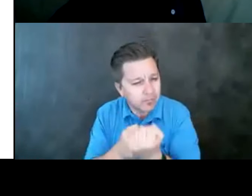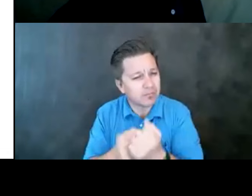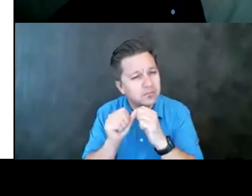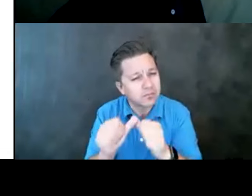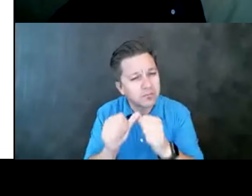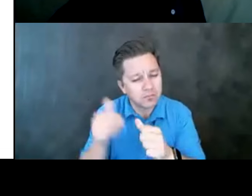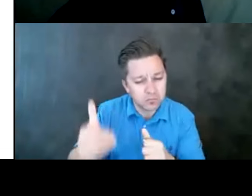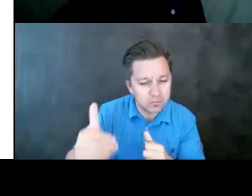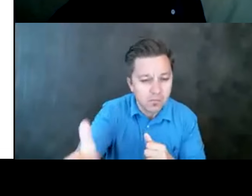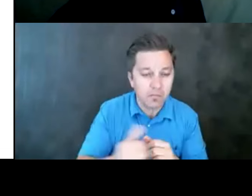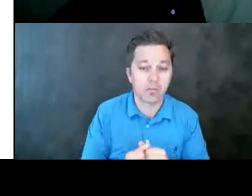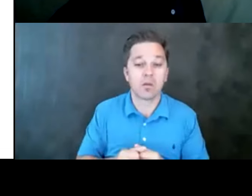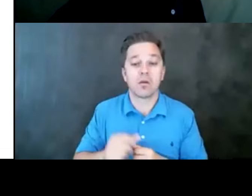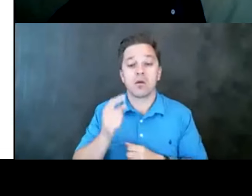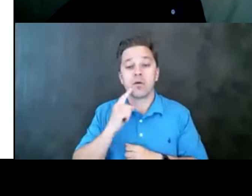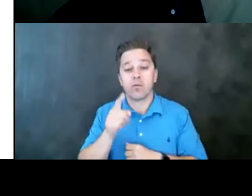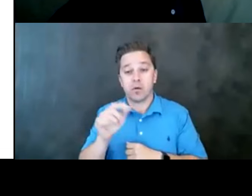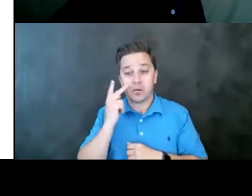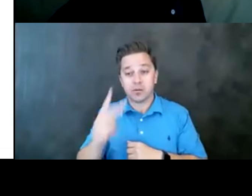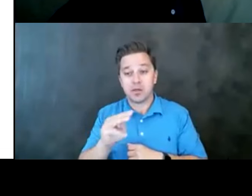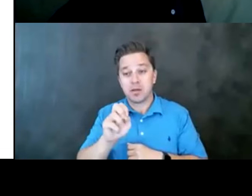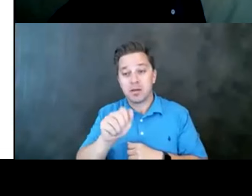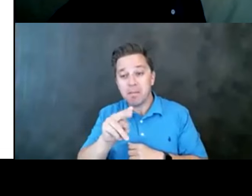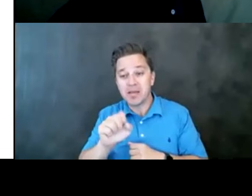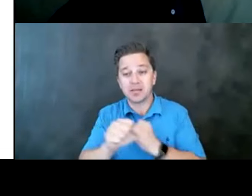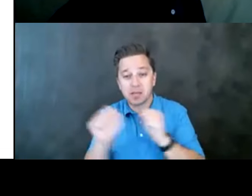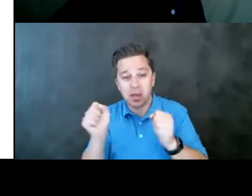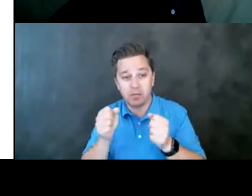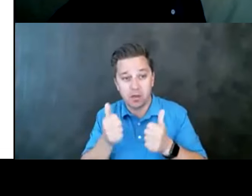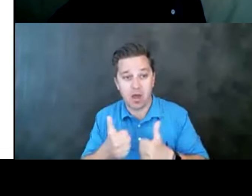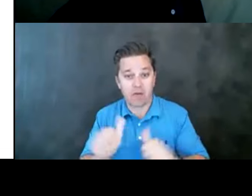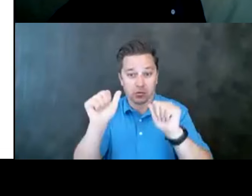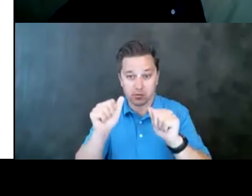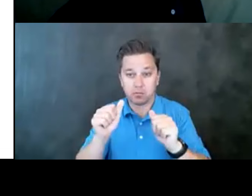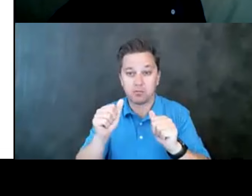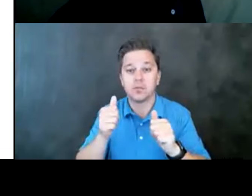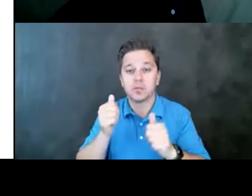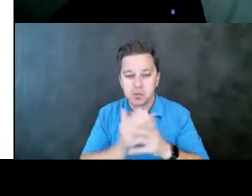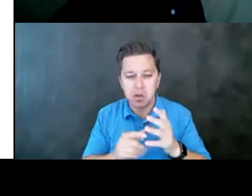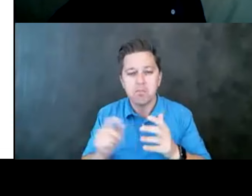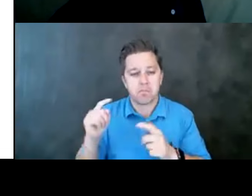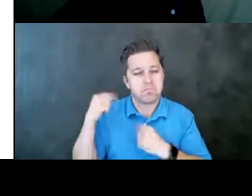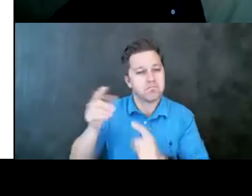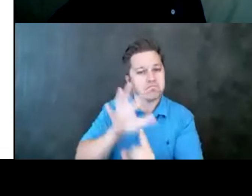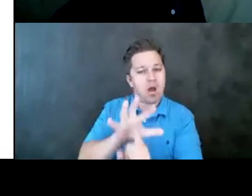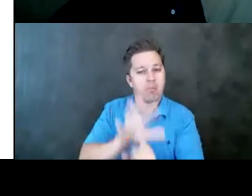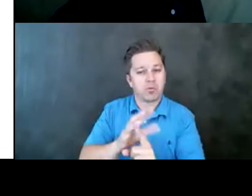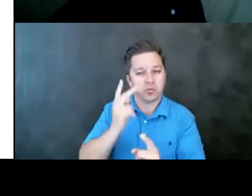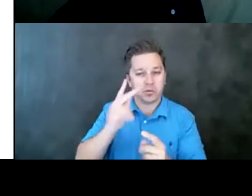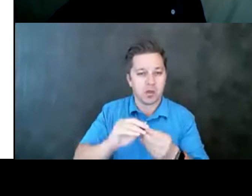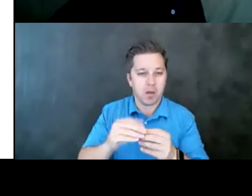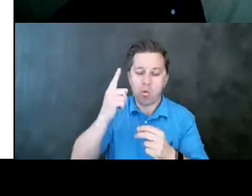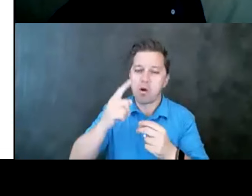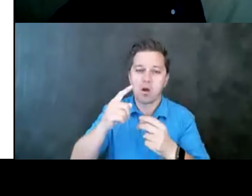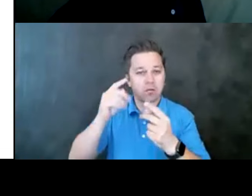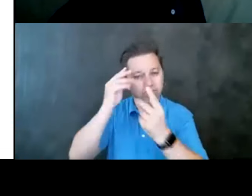Now, as we look at means safety efforts, some of the key components that have been prevalent in most of the efforts that we've seen is, number one, just engaging the